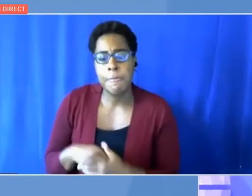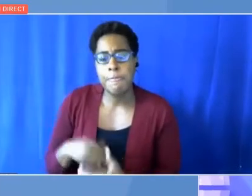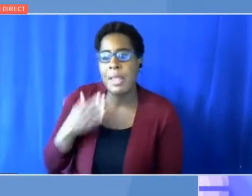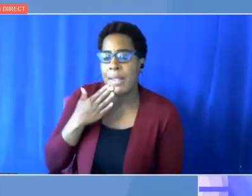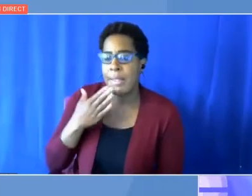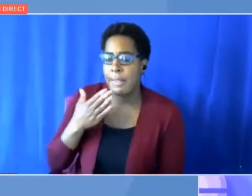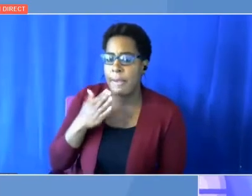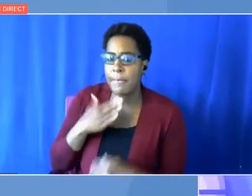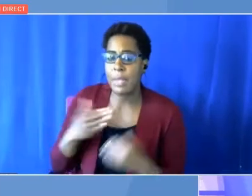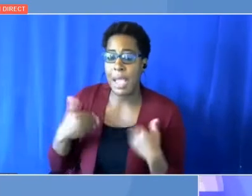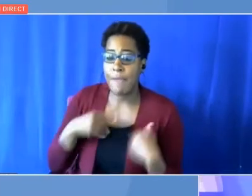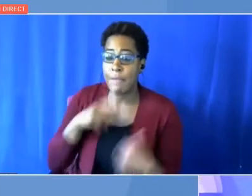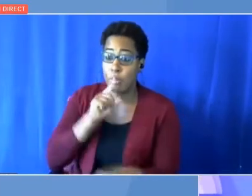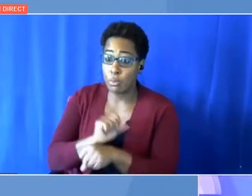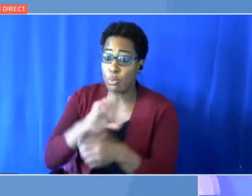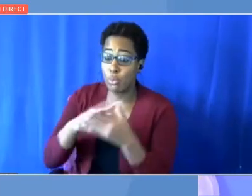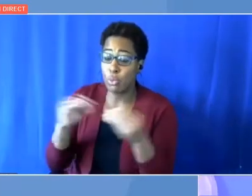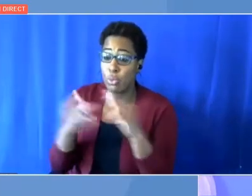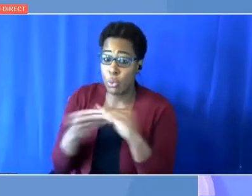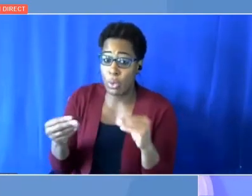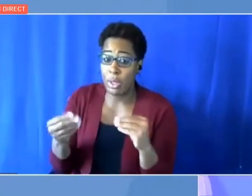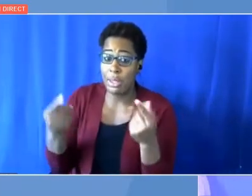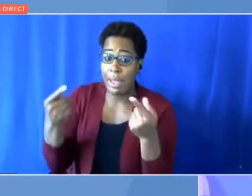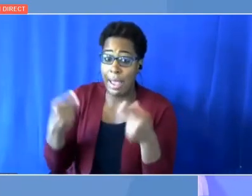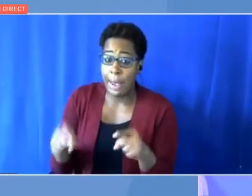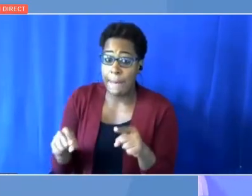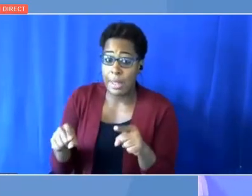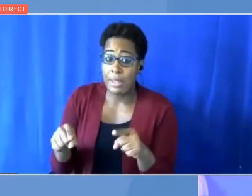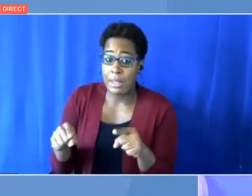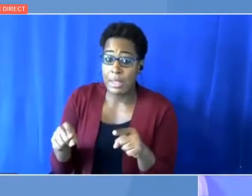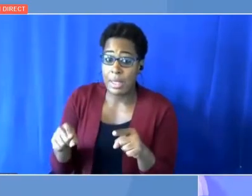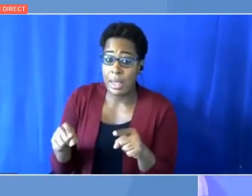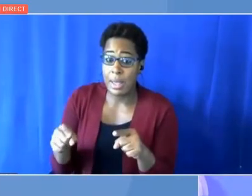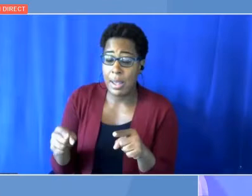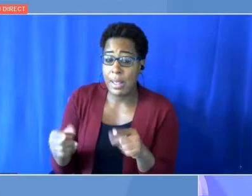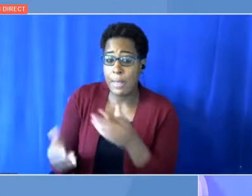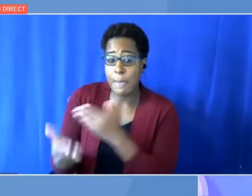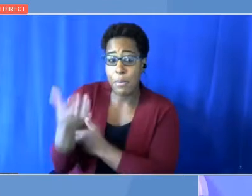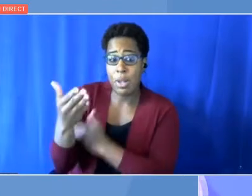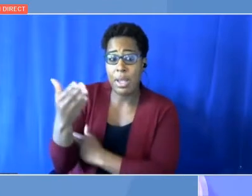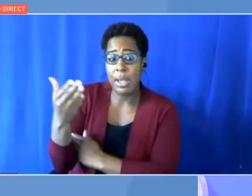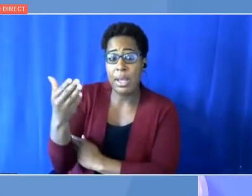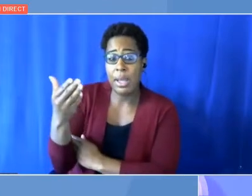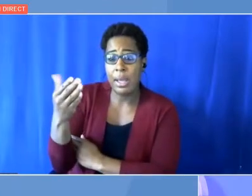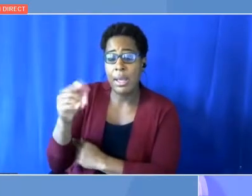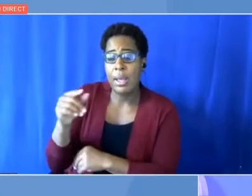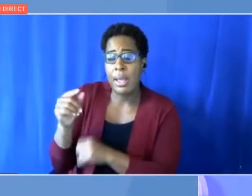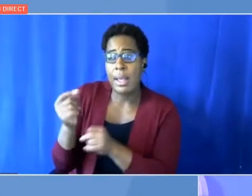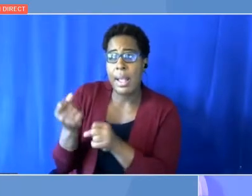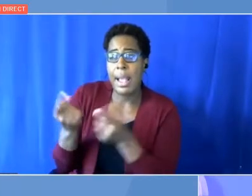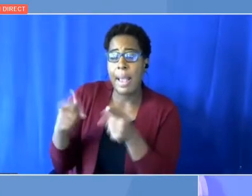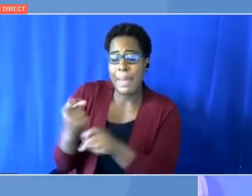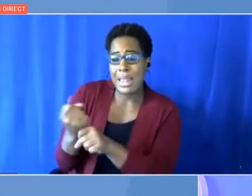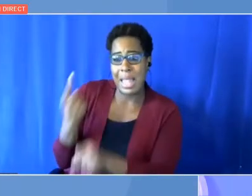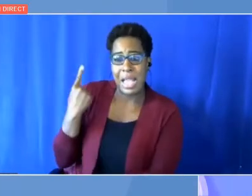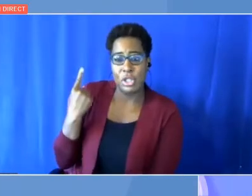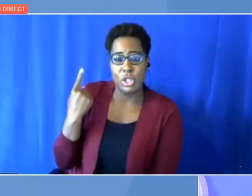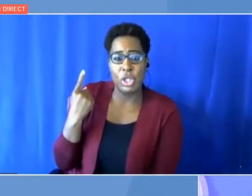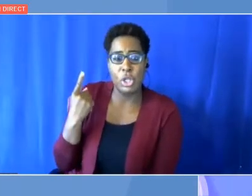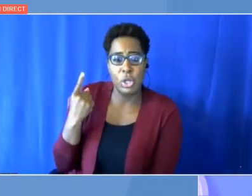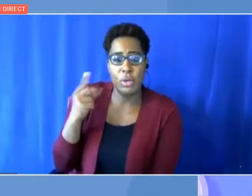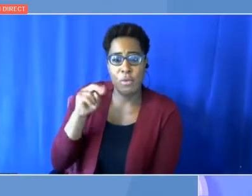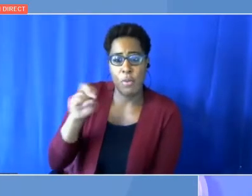story that happened in the morning of Glasgow, 1st of November of last year. We were all gathered at